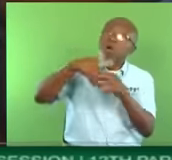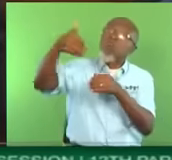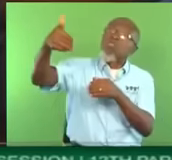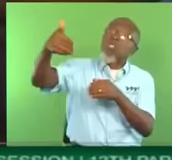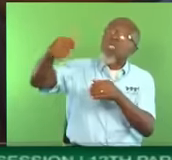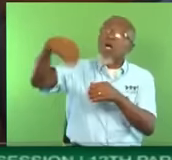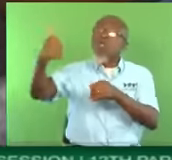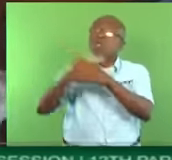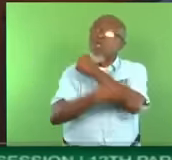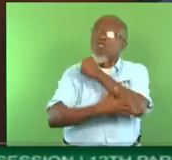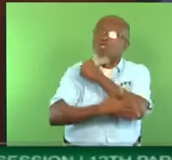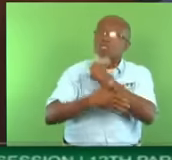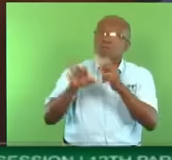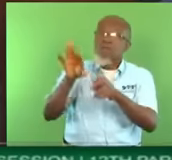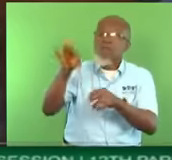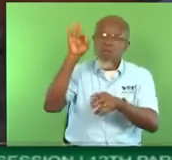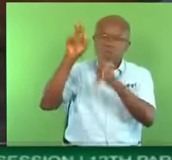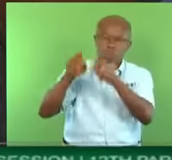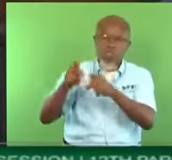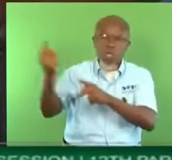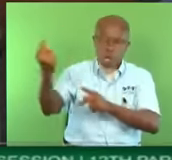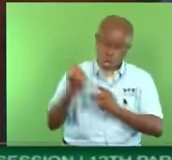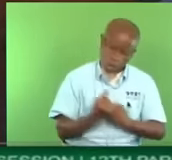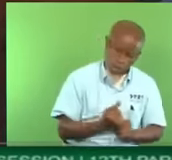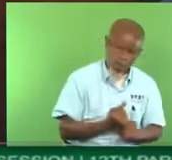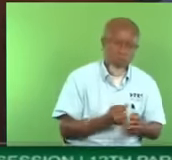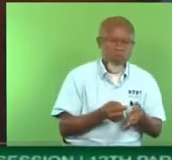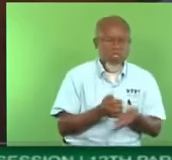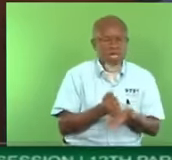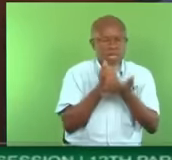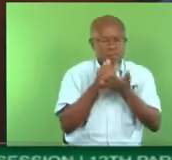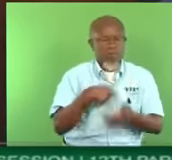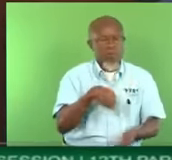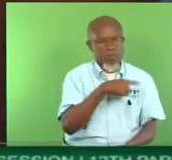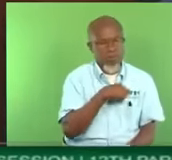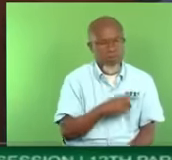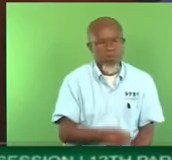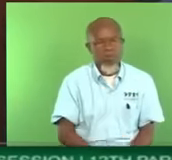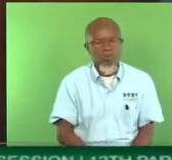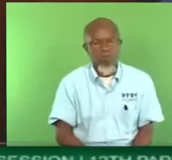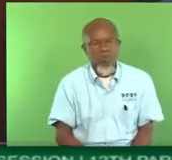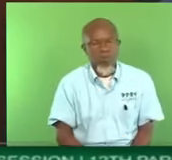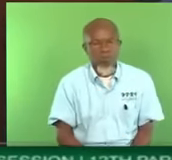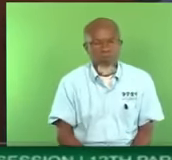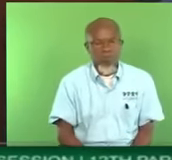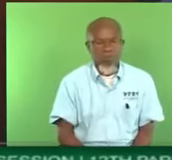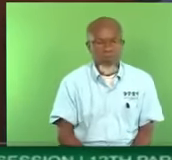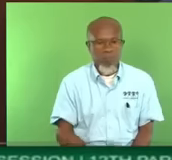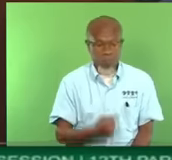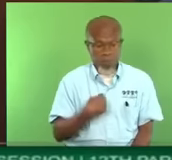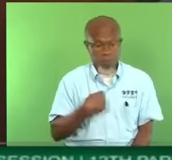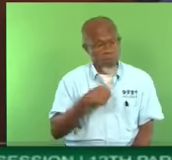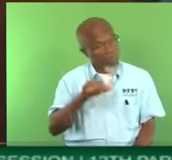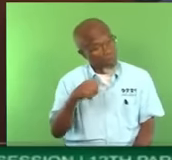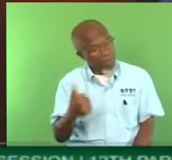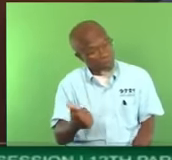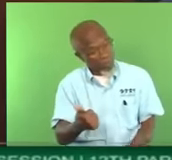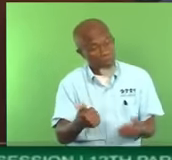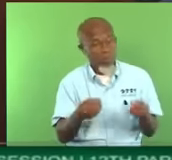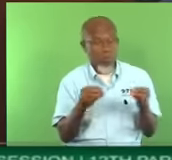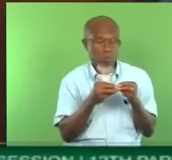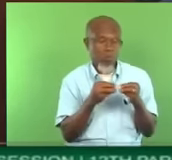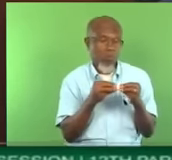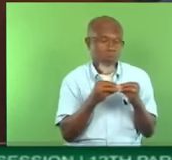like these. Madam Speaker, I had a couple of matters again to raise